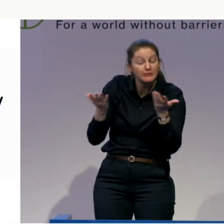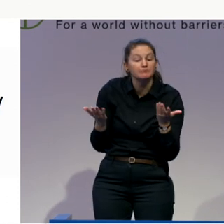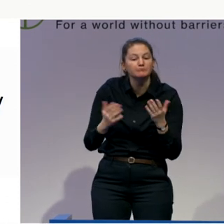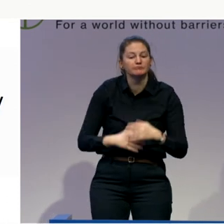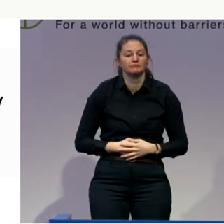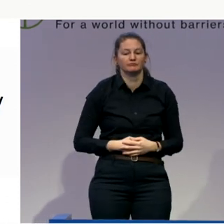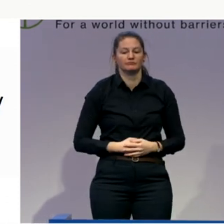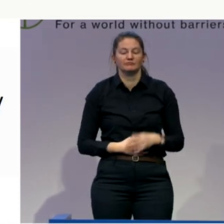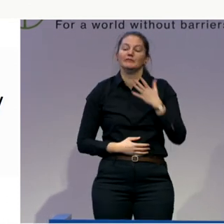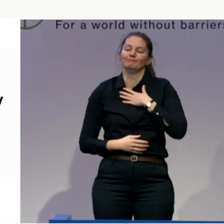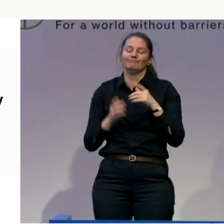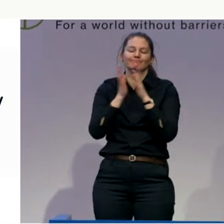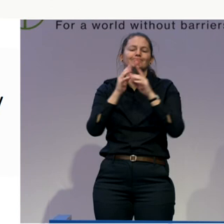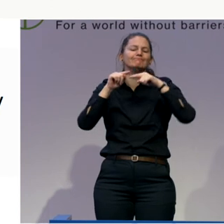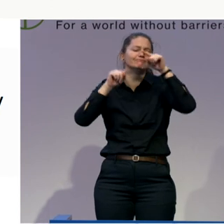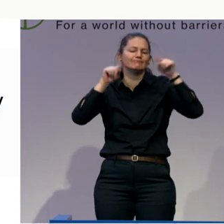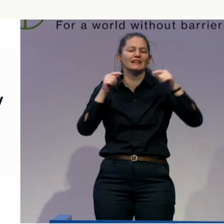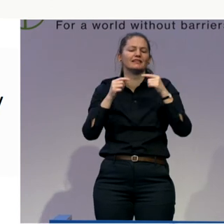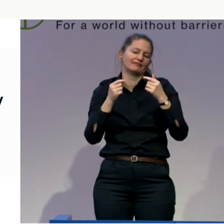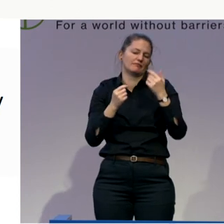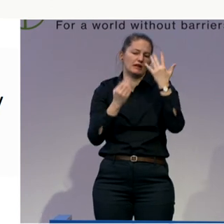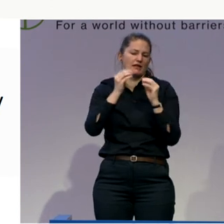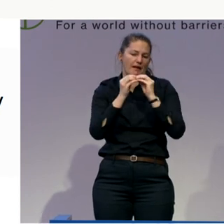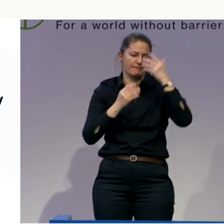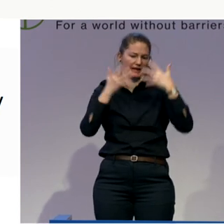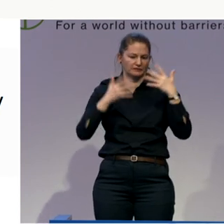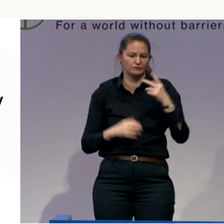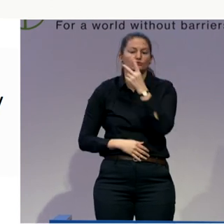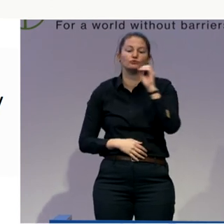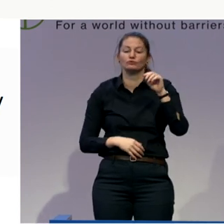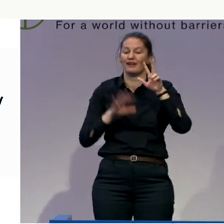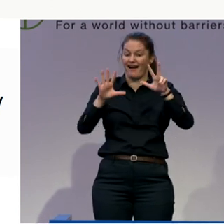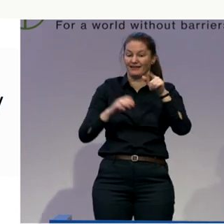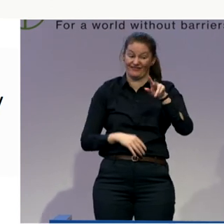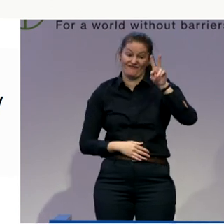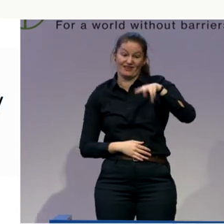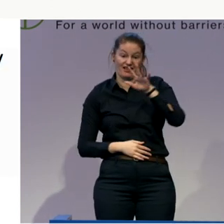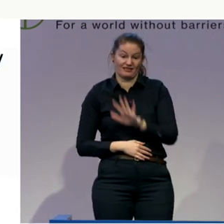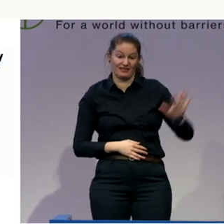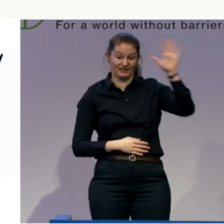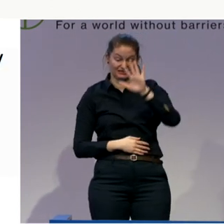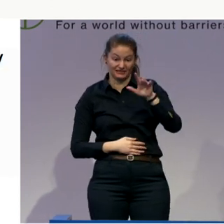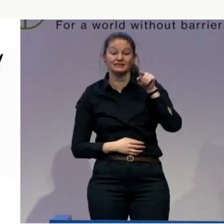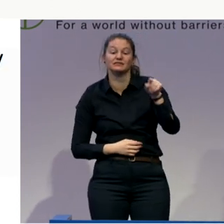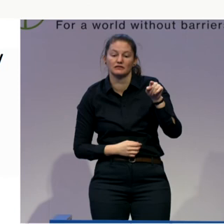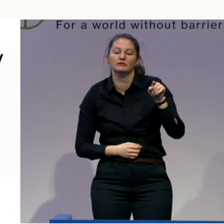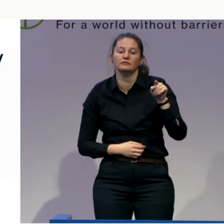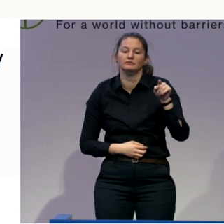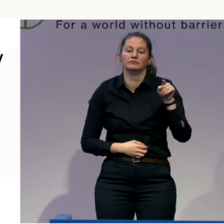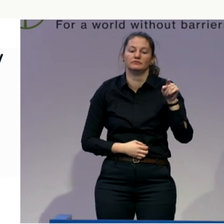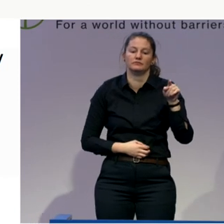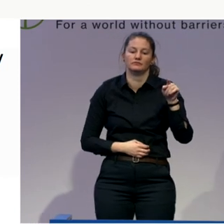in 2008 in Flanders, were 37,000 people listed as having